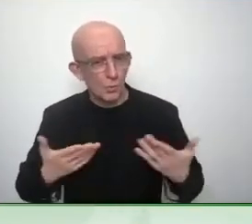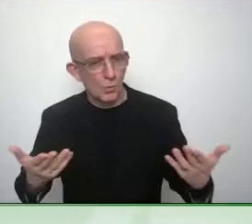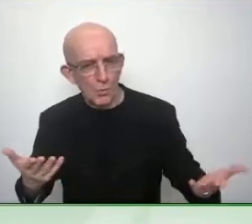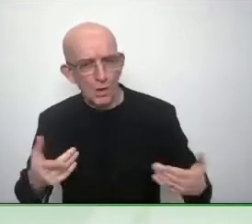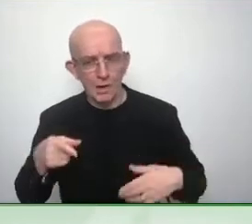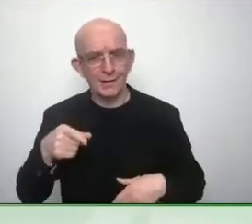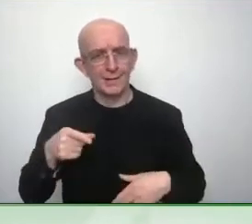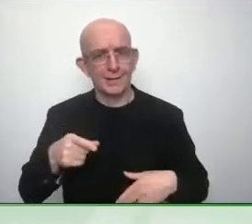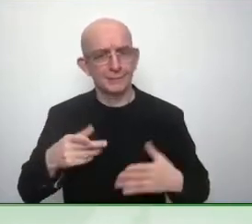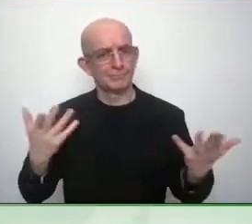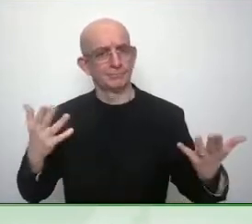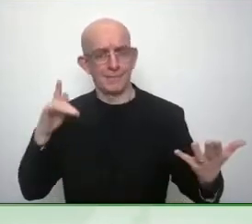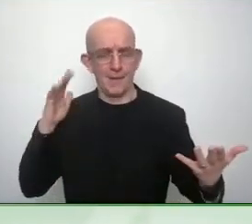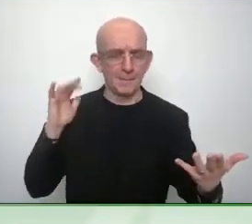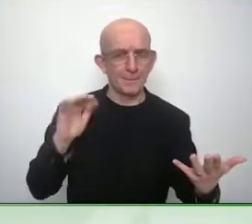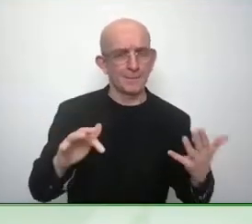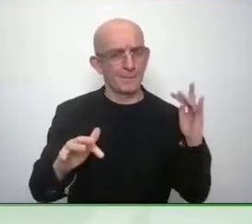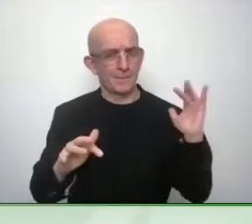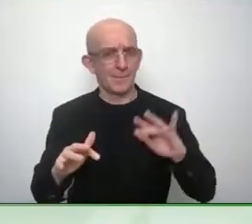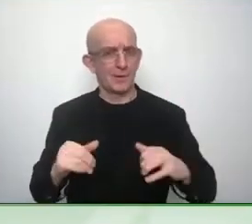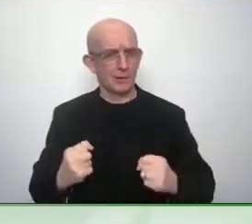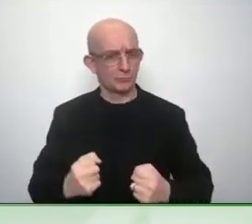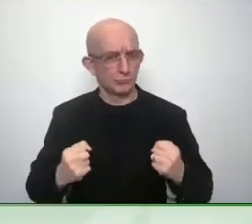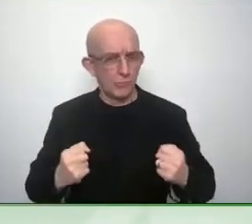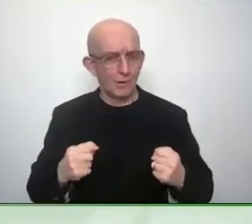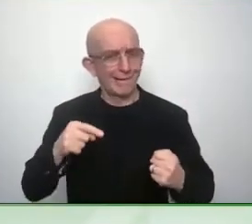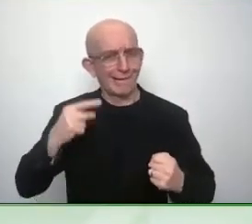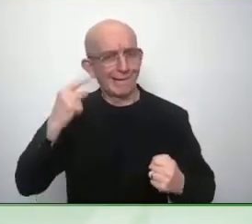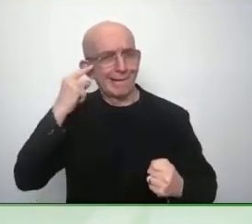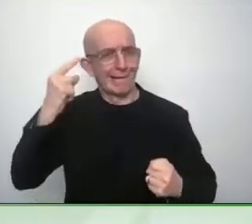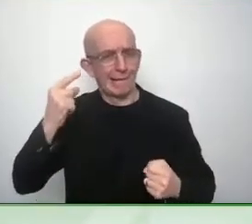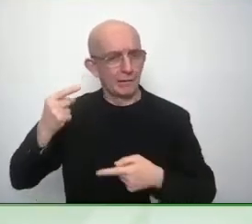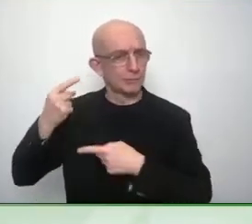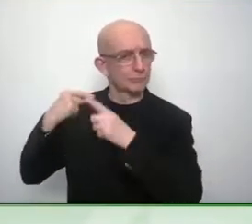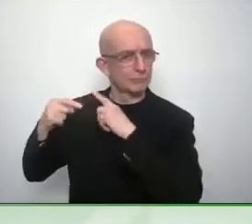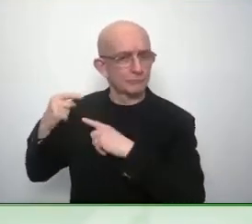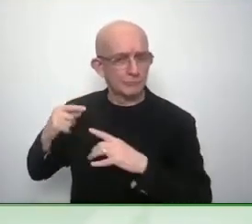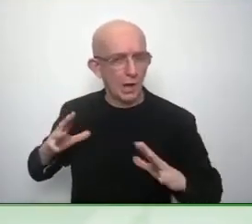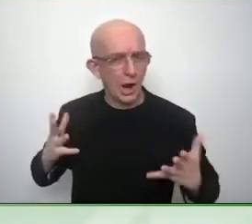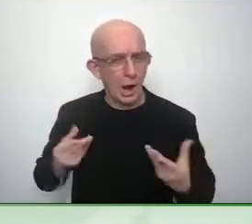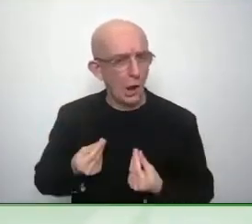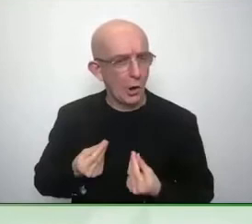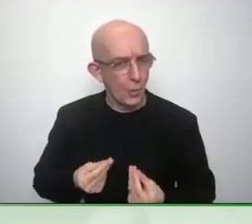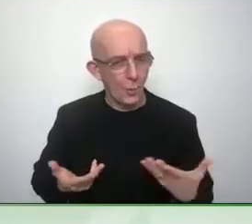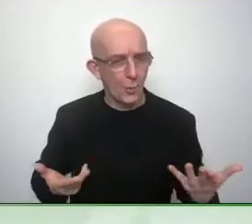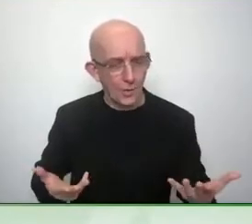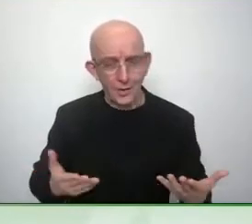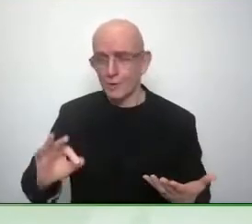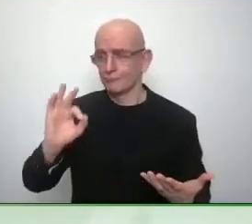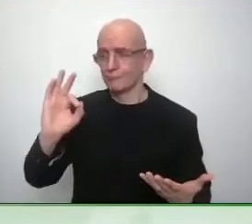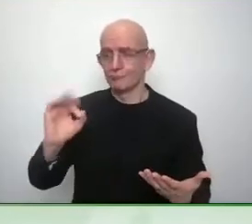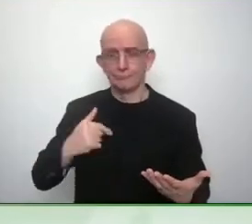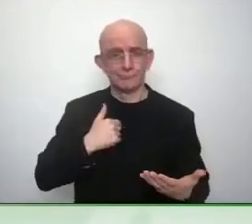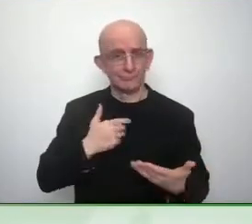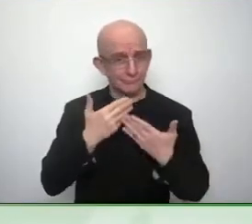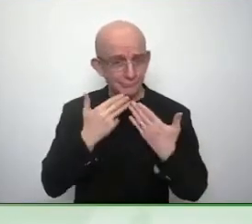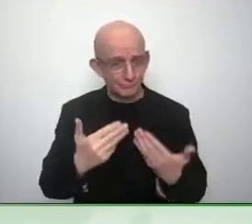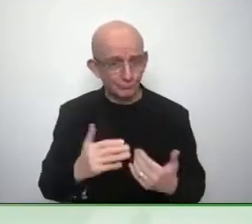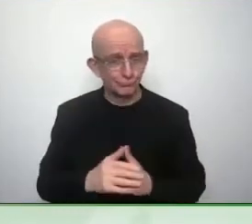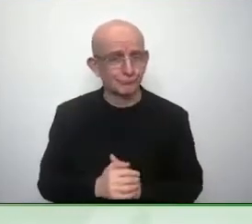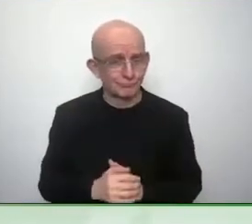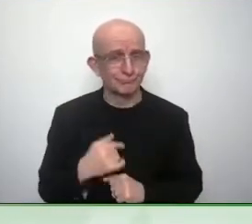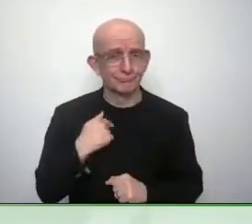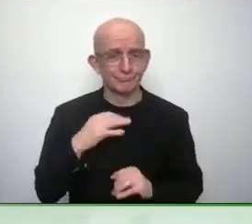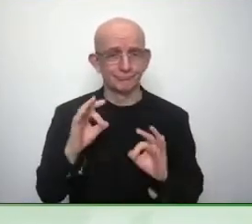Michael Fembeck um also blessed us as one of our board members and so did you all speaking of families with Access